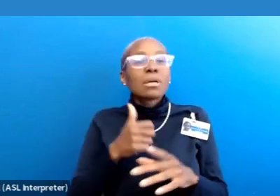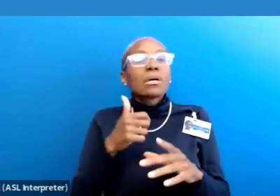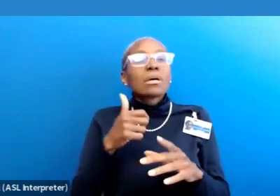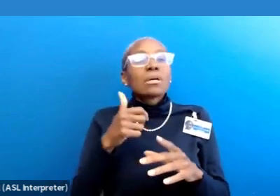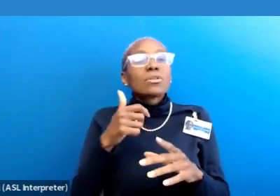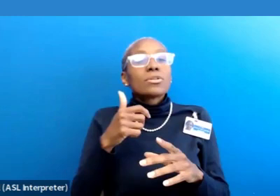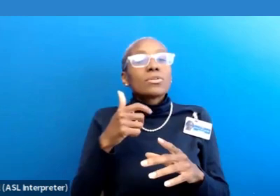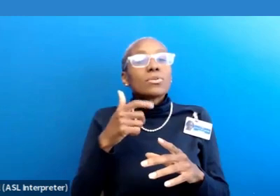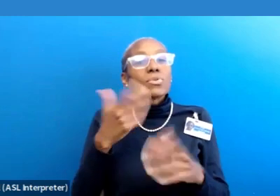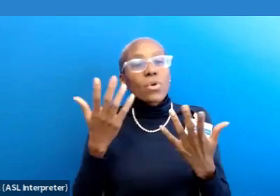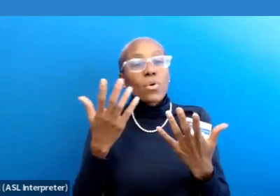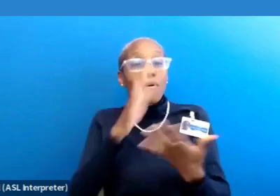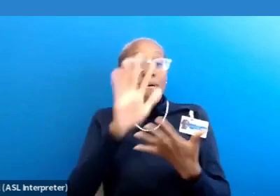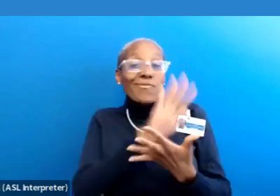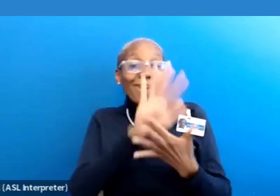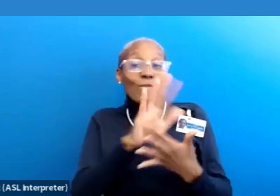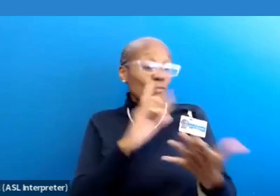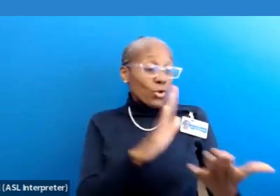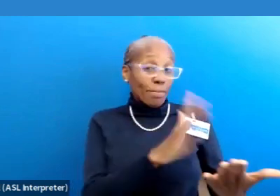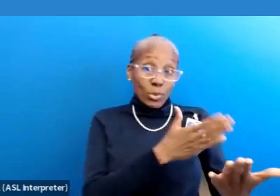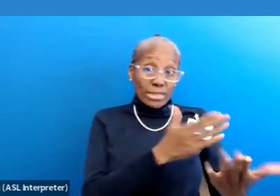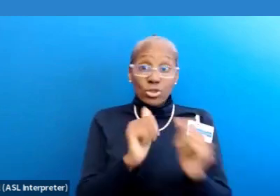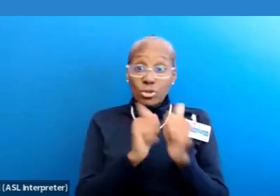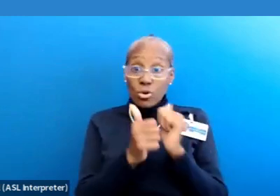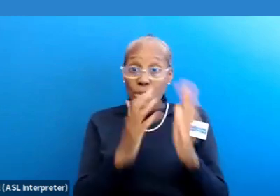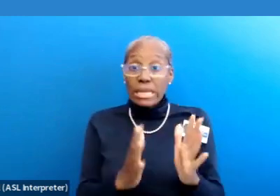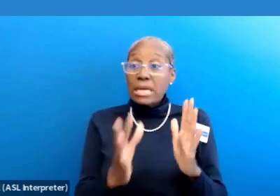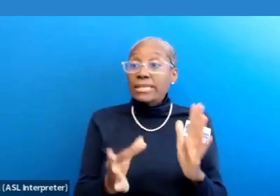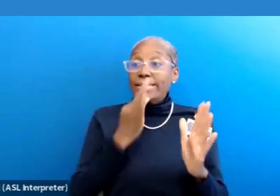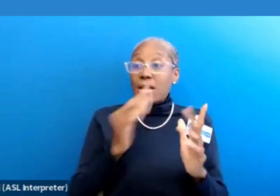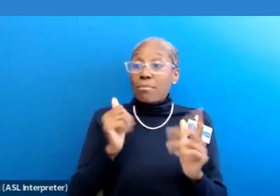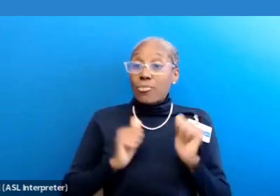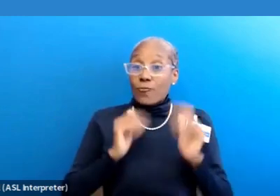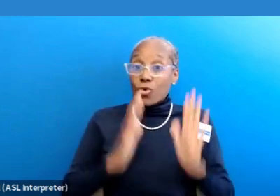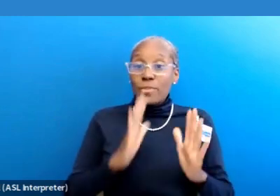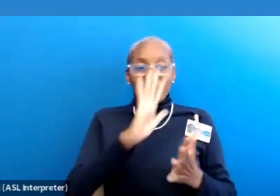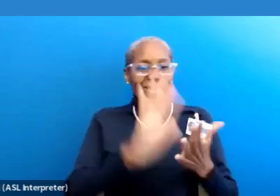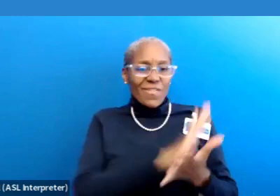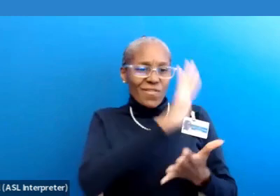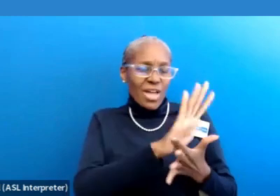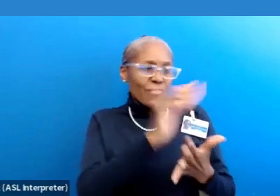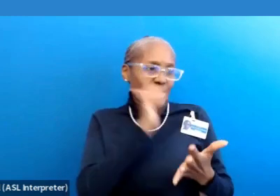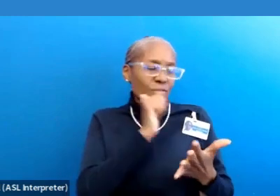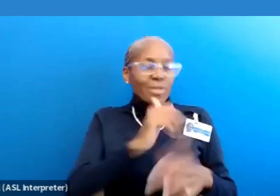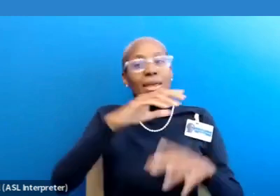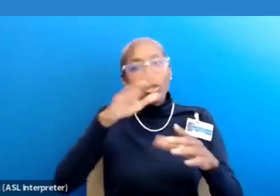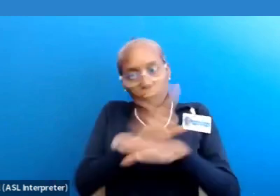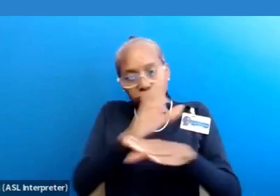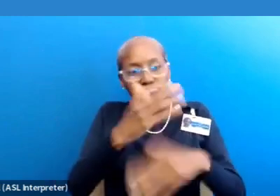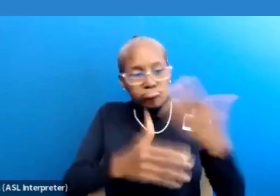five hours. From musicians to athletes, top performers spend an average of five hours daily in deliberate practice.